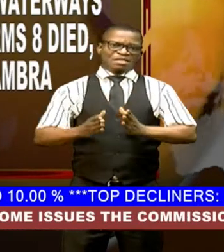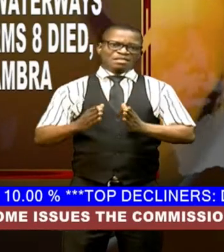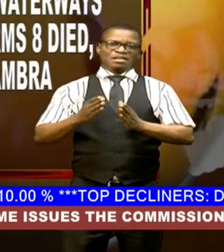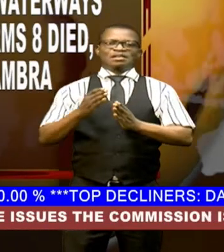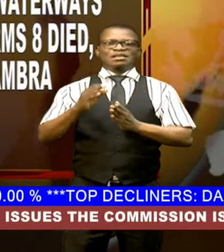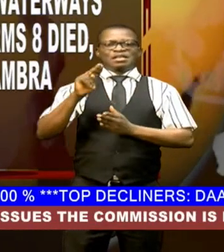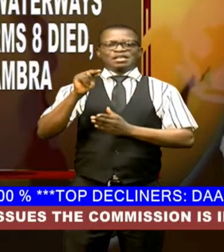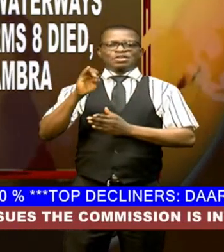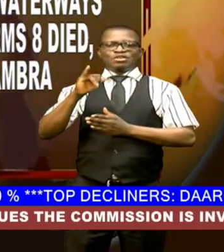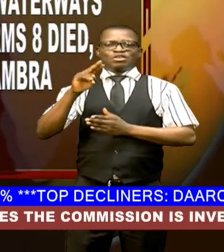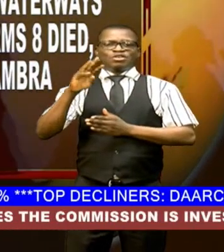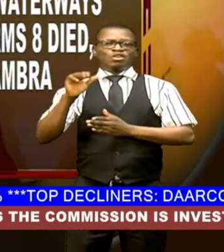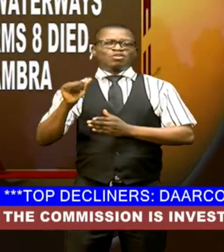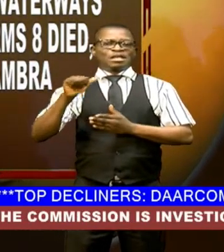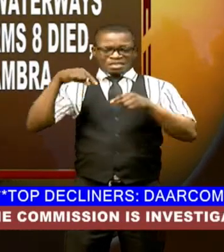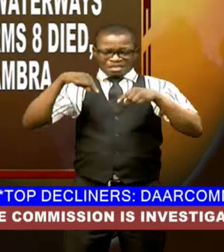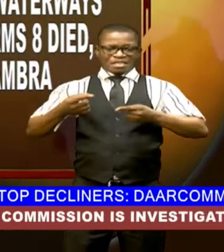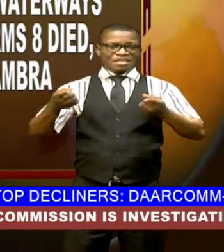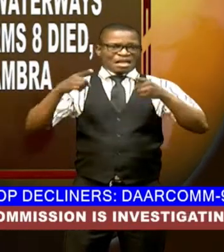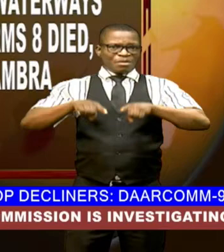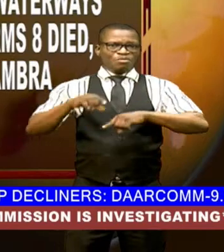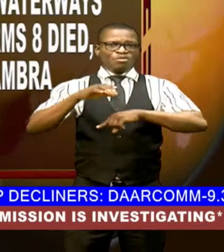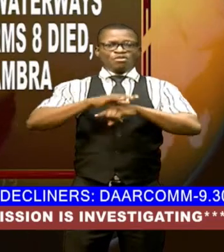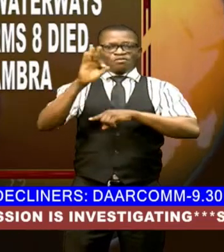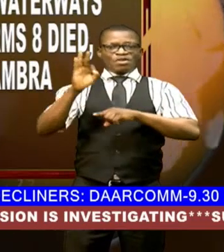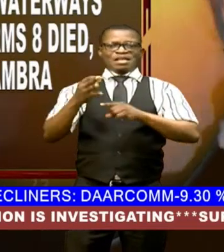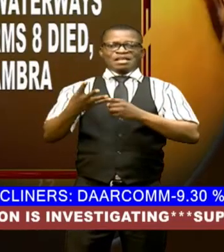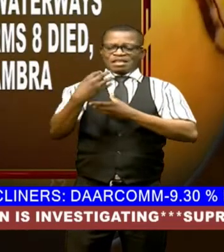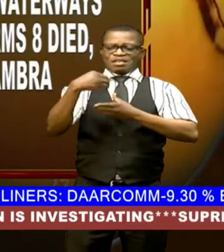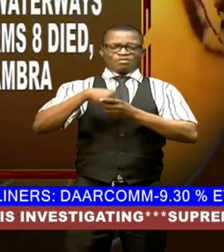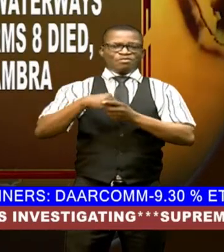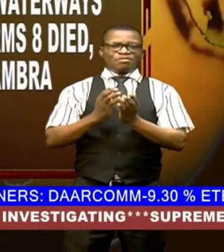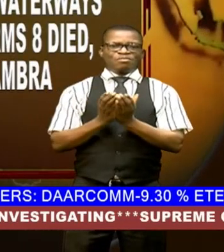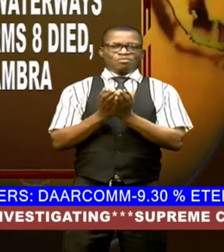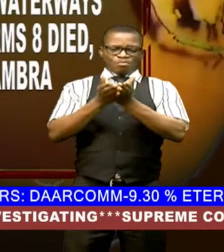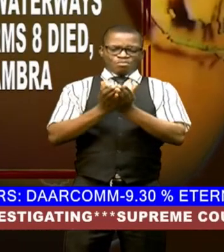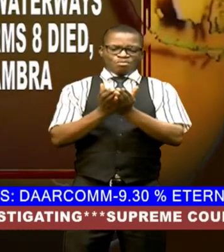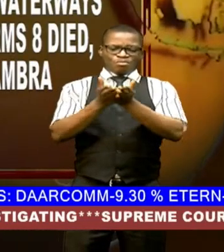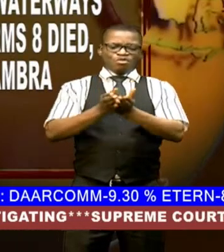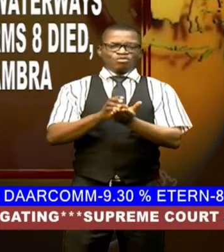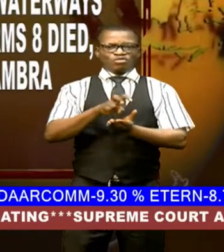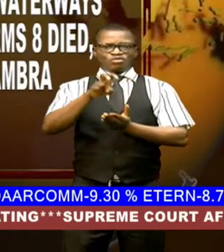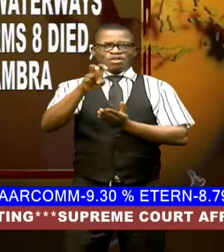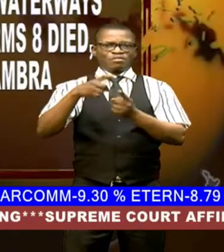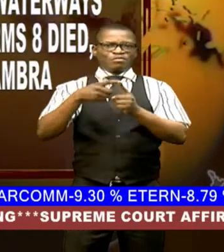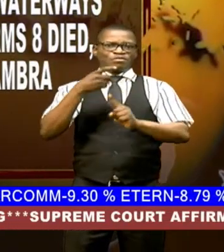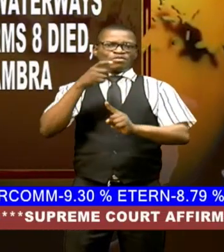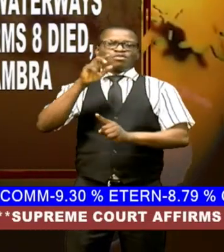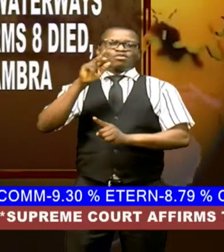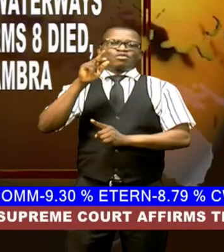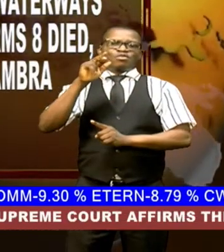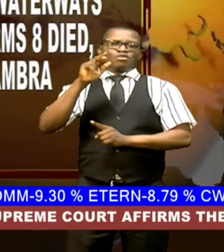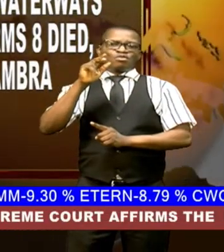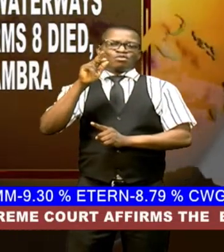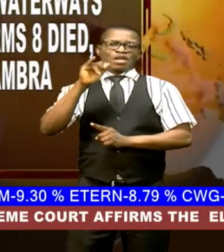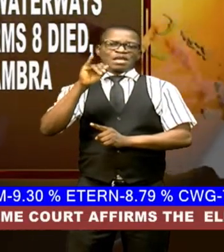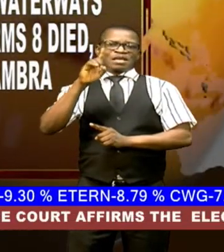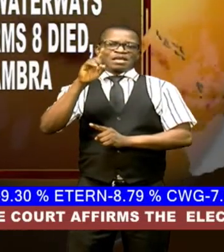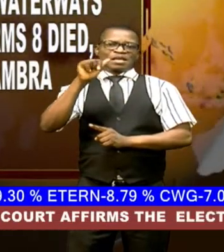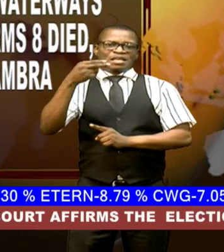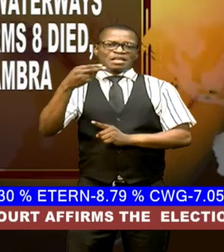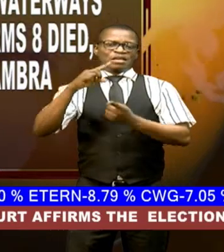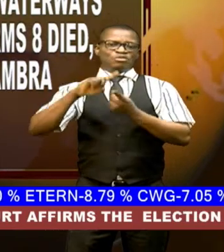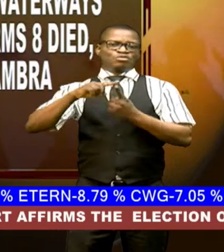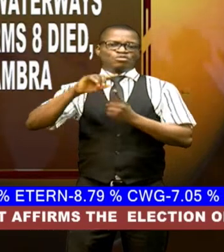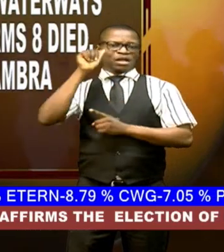the incident that occurred on friday involved a passenger boat traveling from ida in kogi state furniture in anambra state the